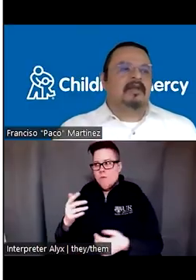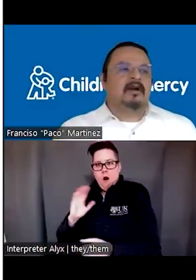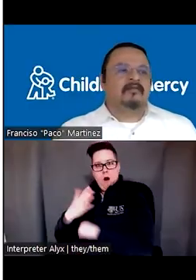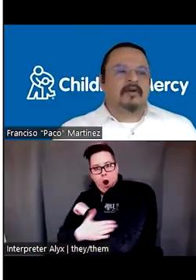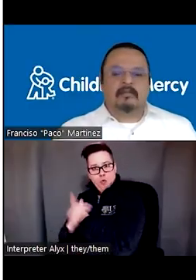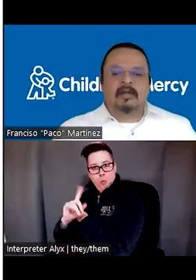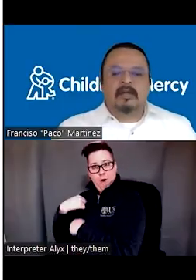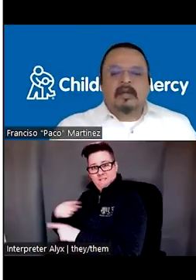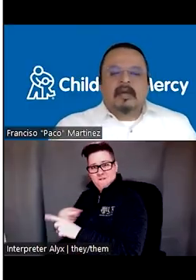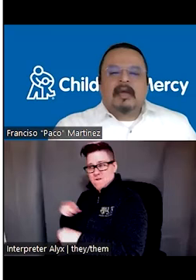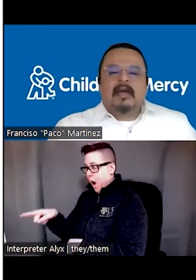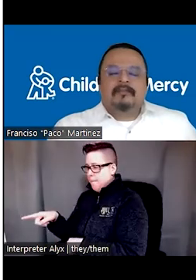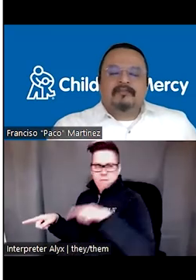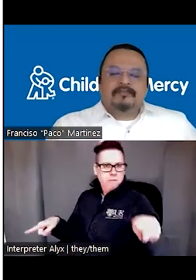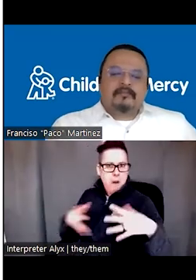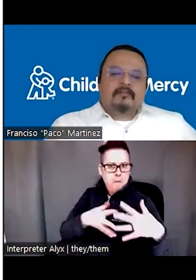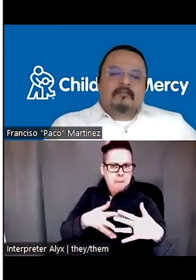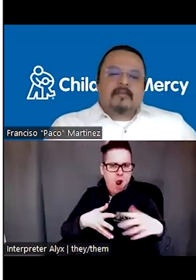that we come from. Uh,